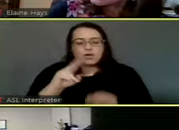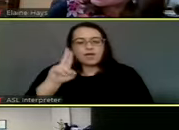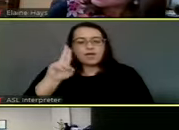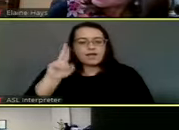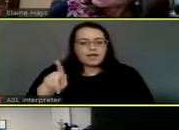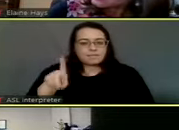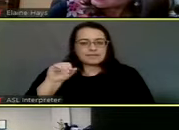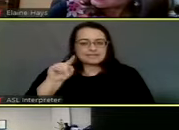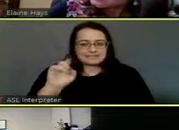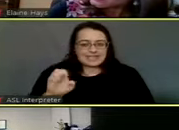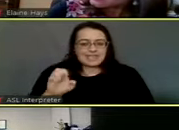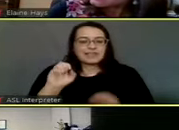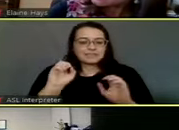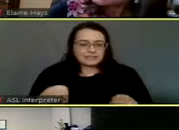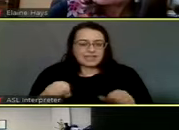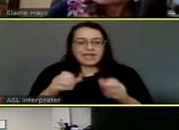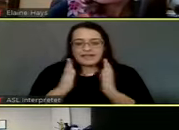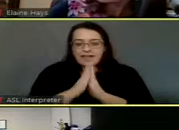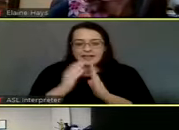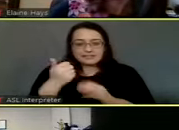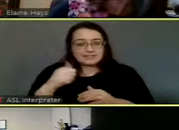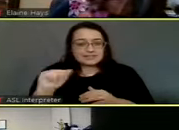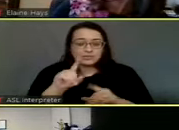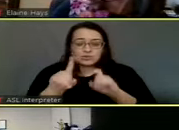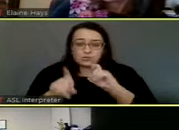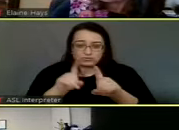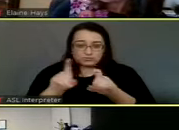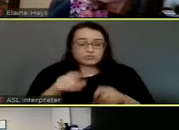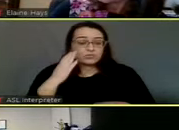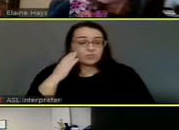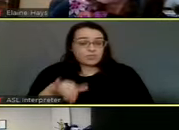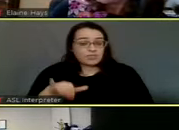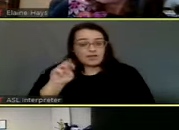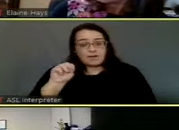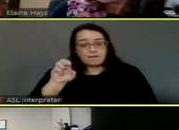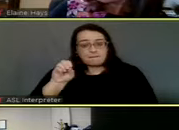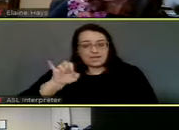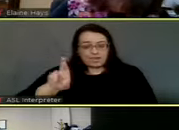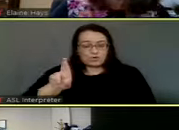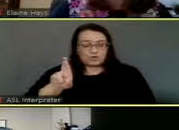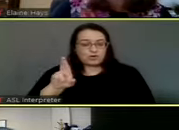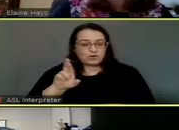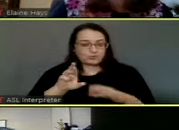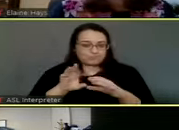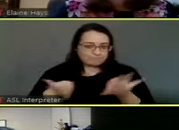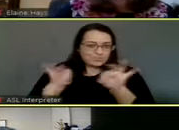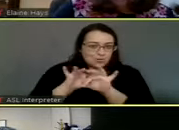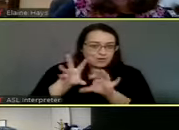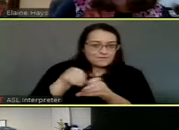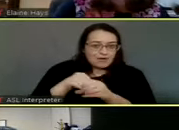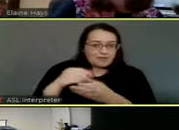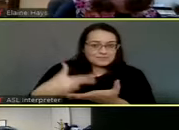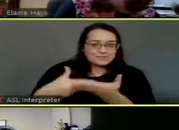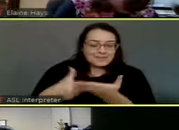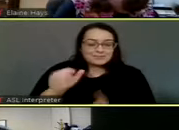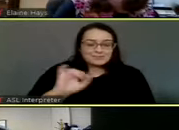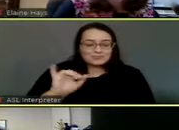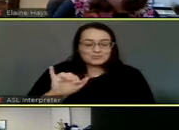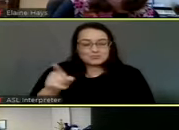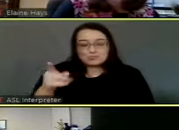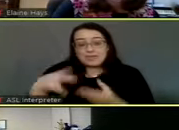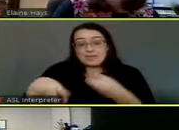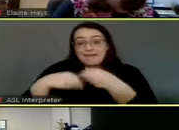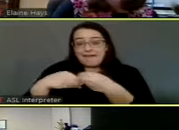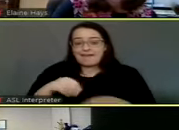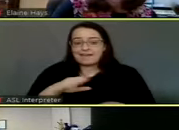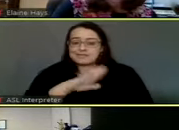and y'all can certainly ask any questions. You have, uh, of him. I know the mayor is, is a key player in this as well. So the mayor, mayor, you may have, uh, something to